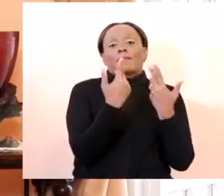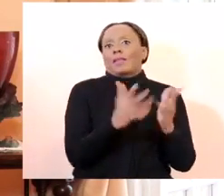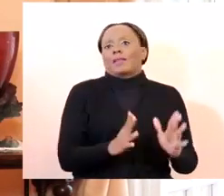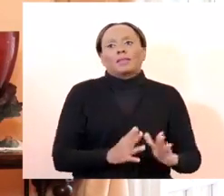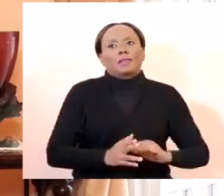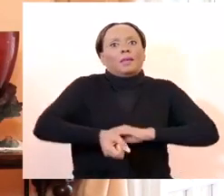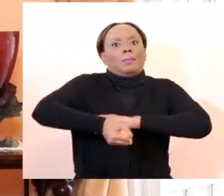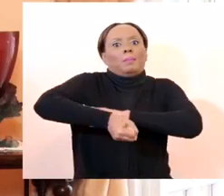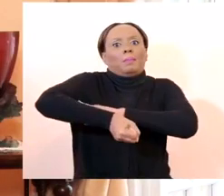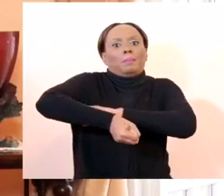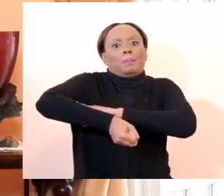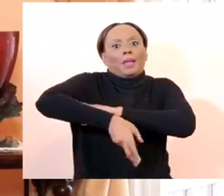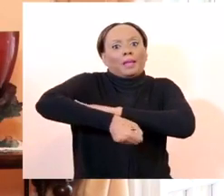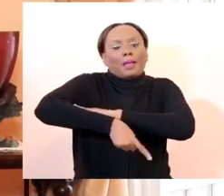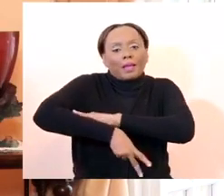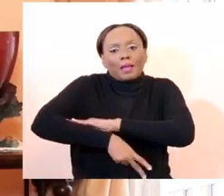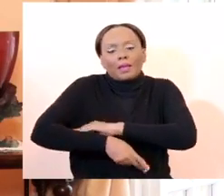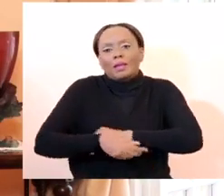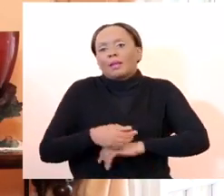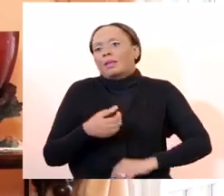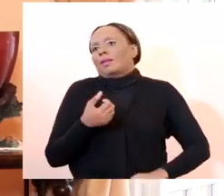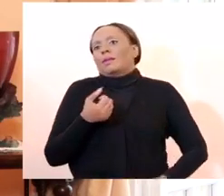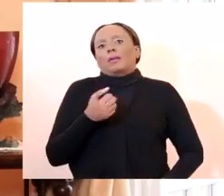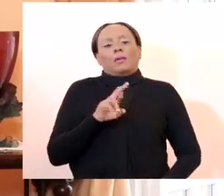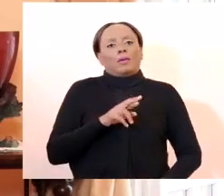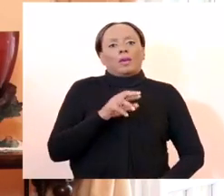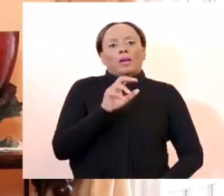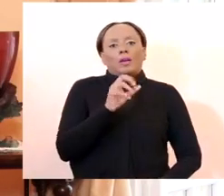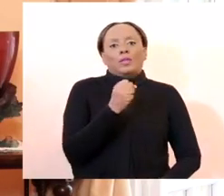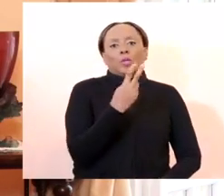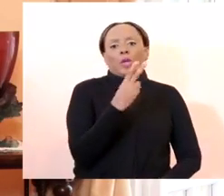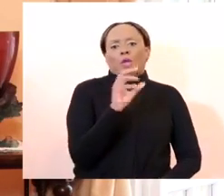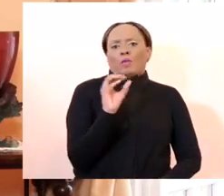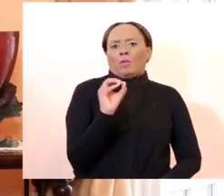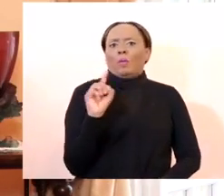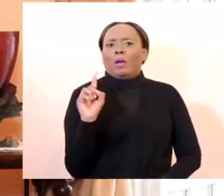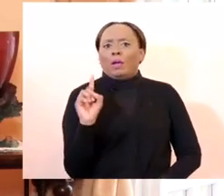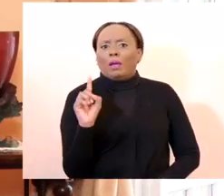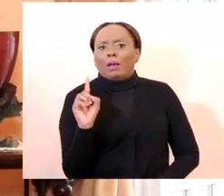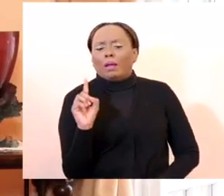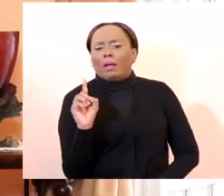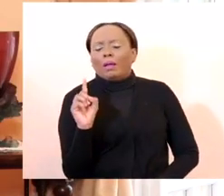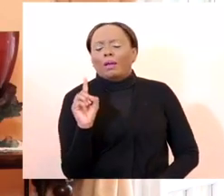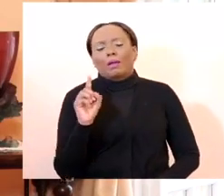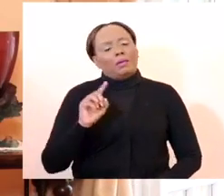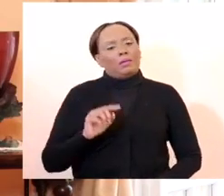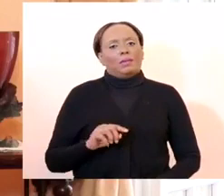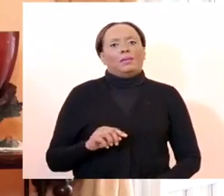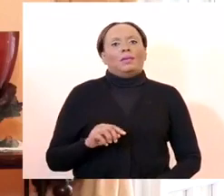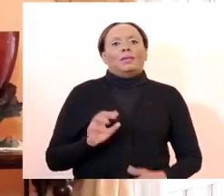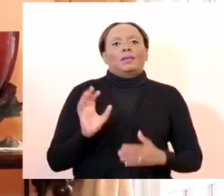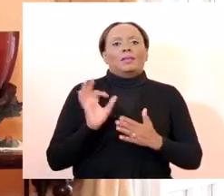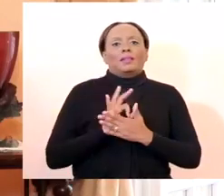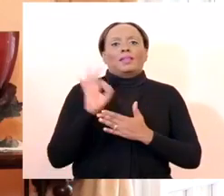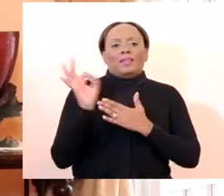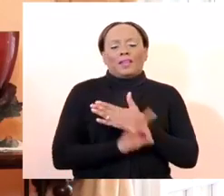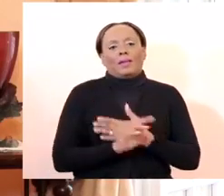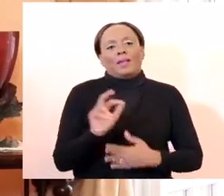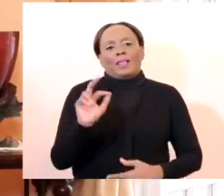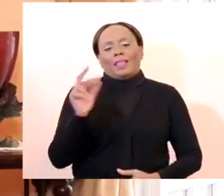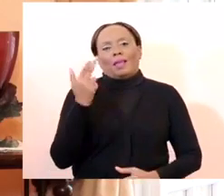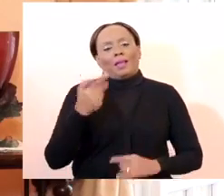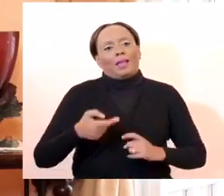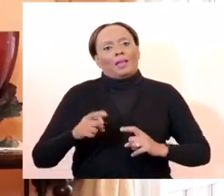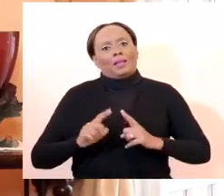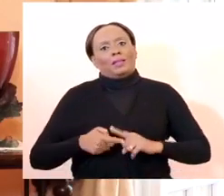midnight or a minute past midnight, doesn't matter, but from the moment the 2nd of February ends, the 3rd of February begins.